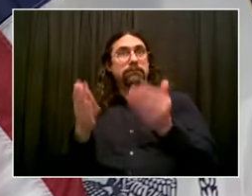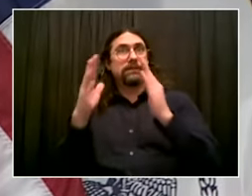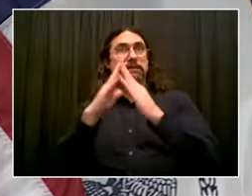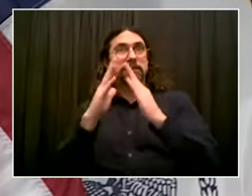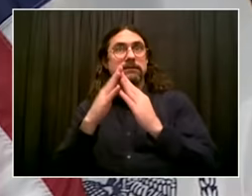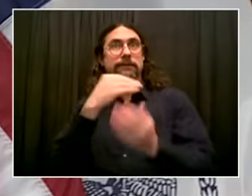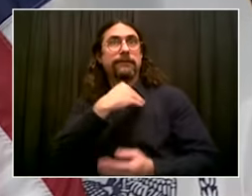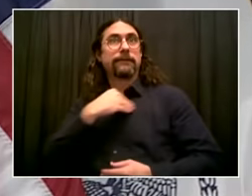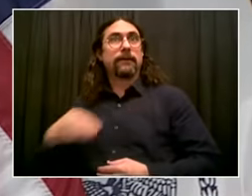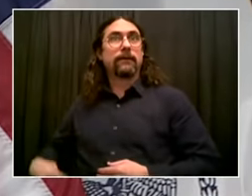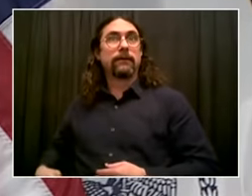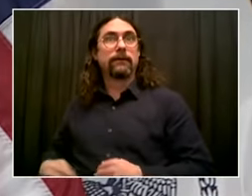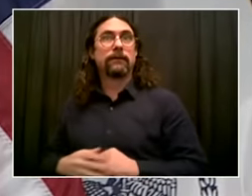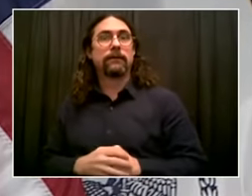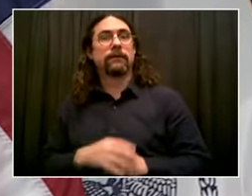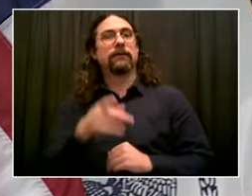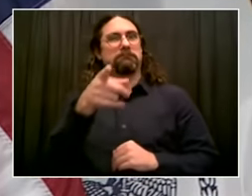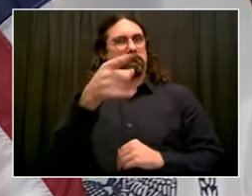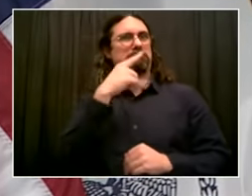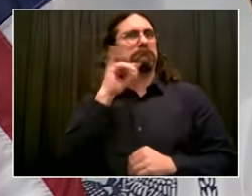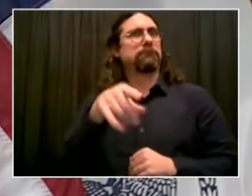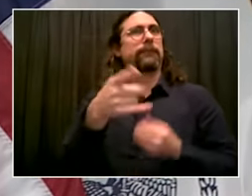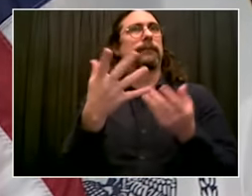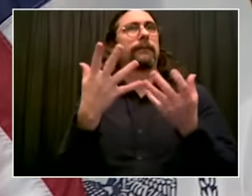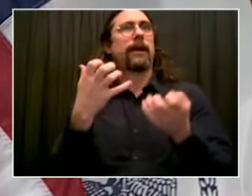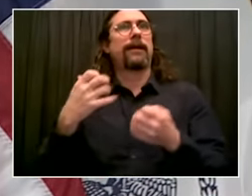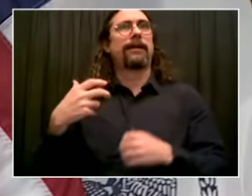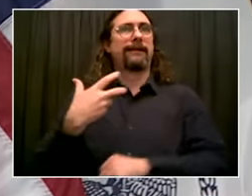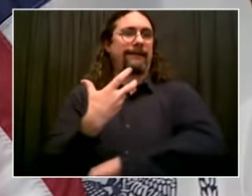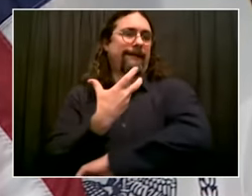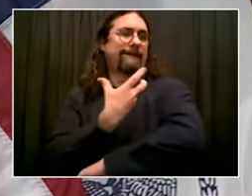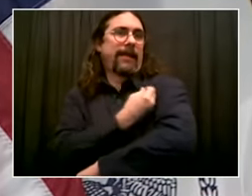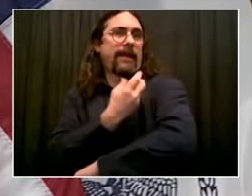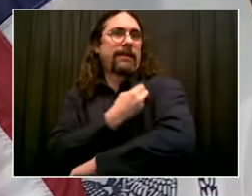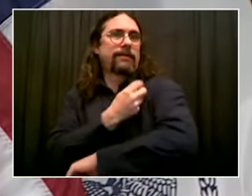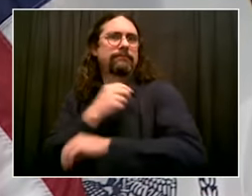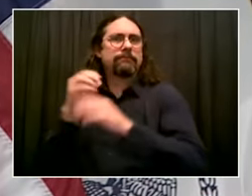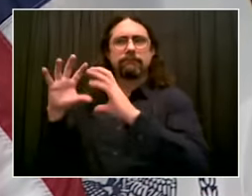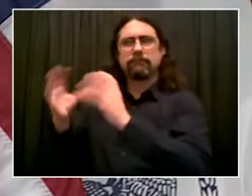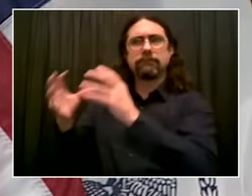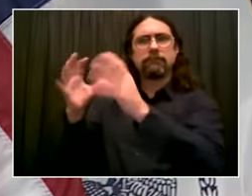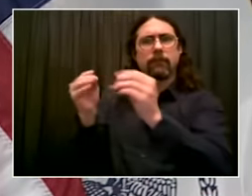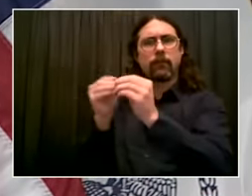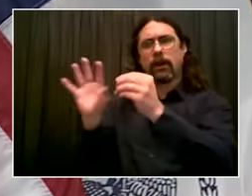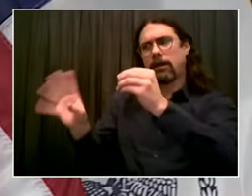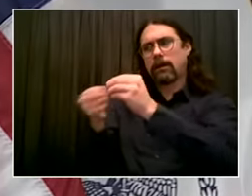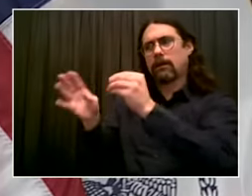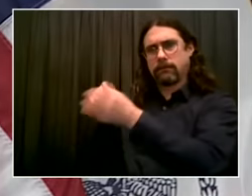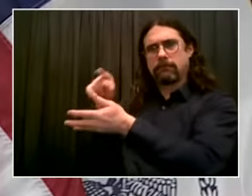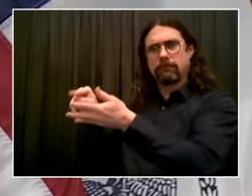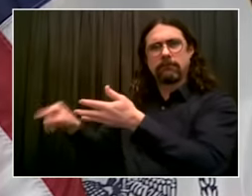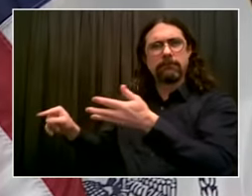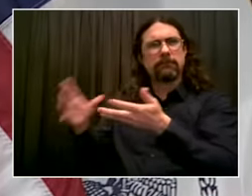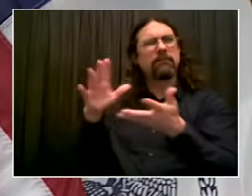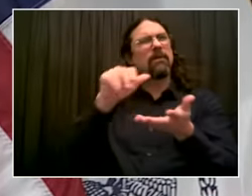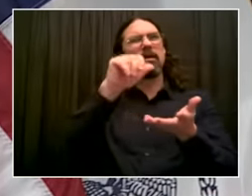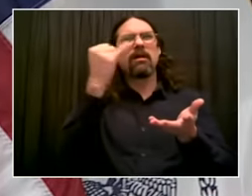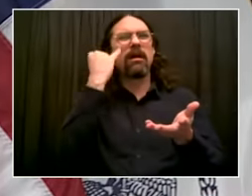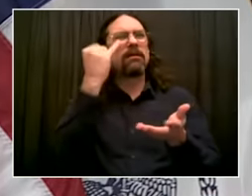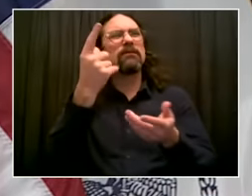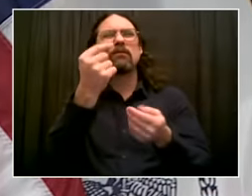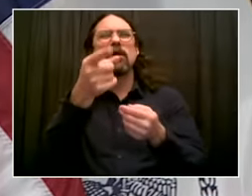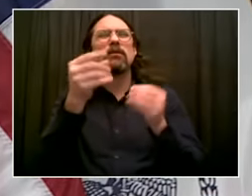other specific policies that the governor has put in place as far as the pandemic management that you would change